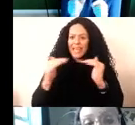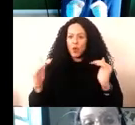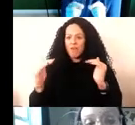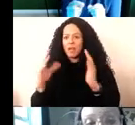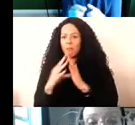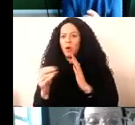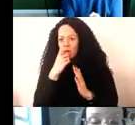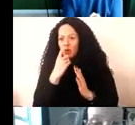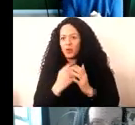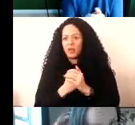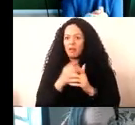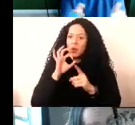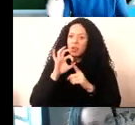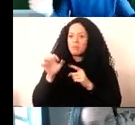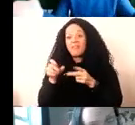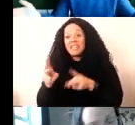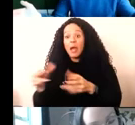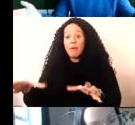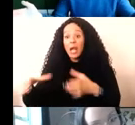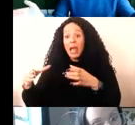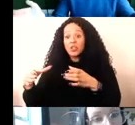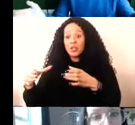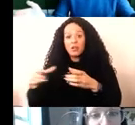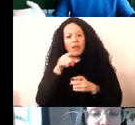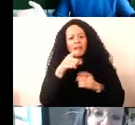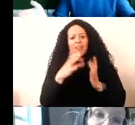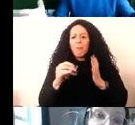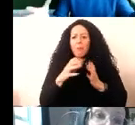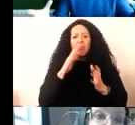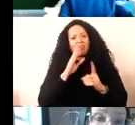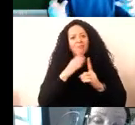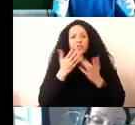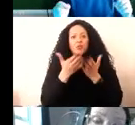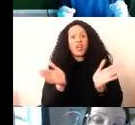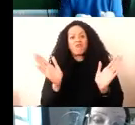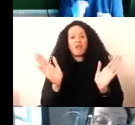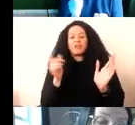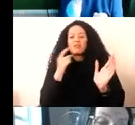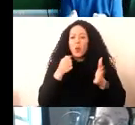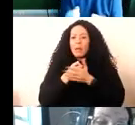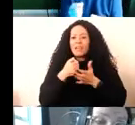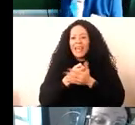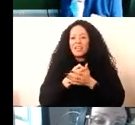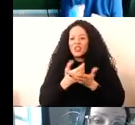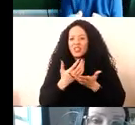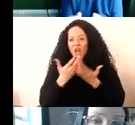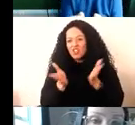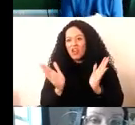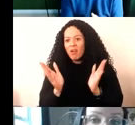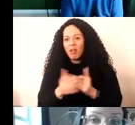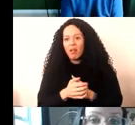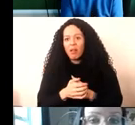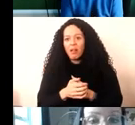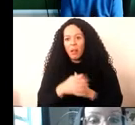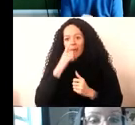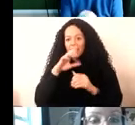for a specific type. Because we were generalising it, the limitations are quite acute, but you could zoom in and